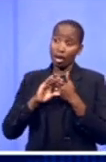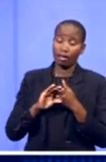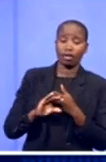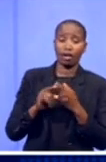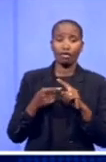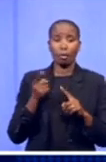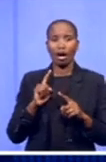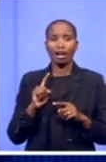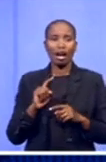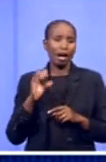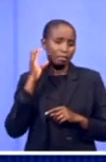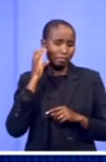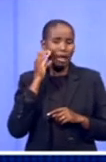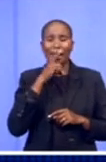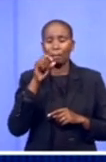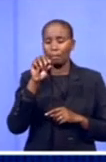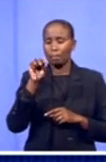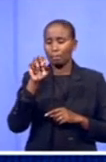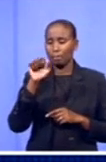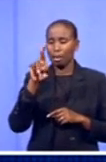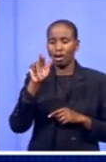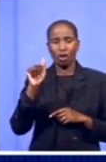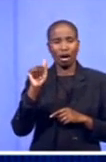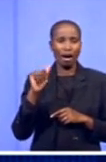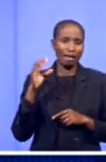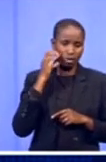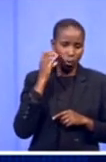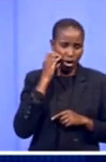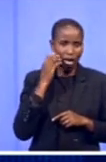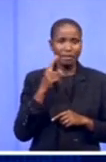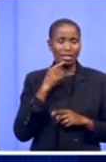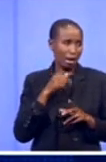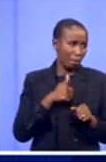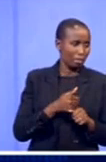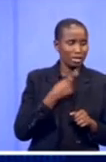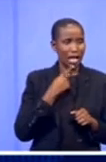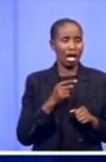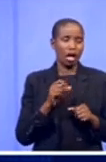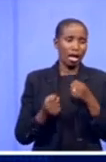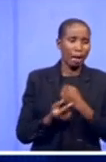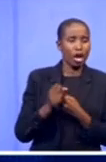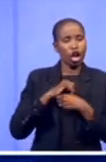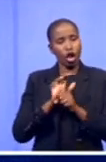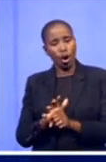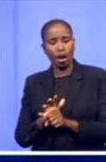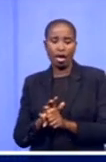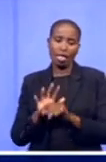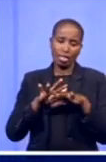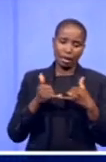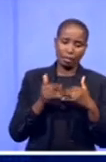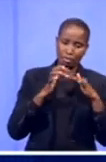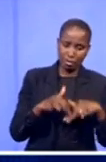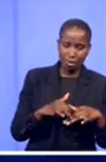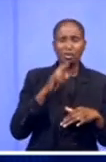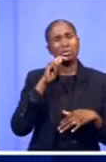the headlines for not taking off. They've blamed the pandemic and lack of uptake. What really happened here and are there efforts to revive this